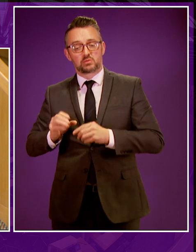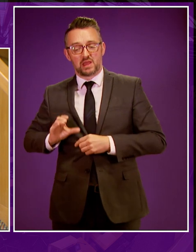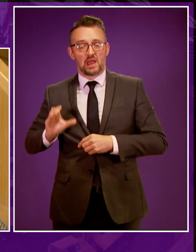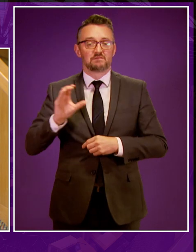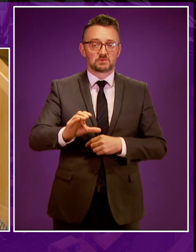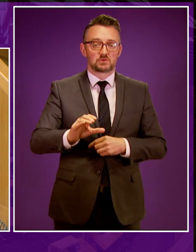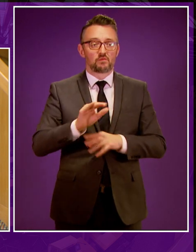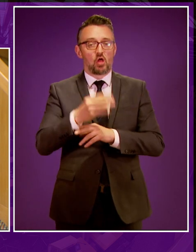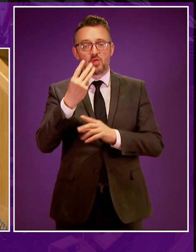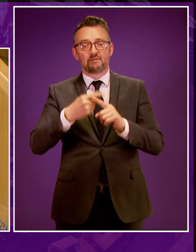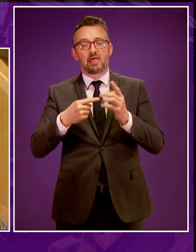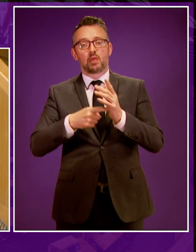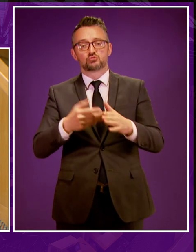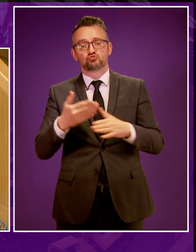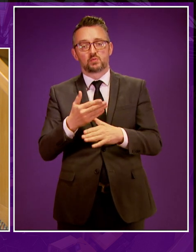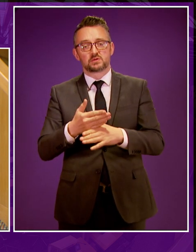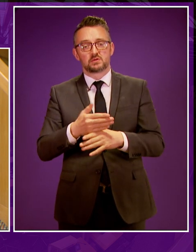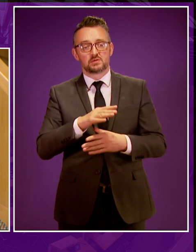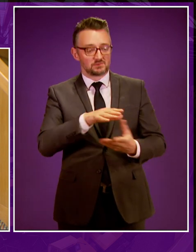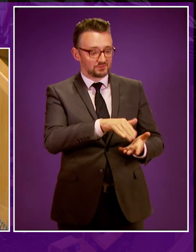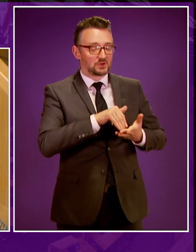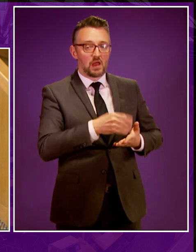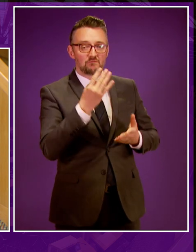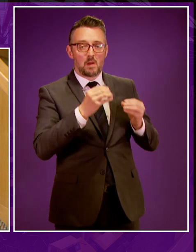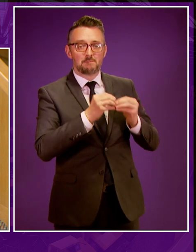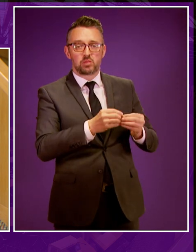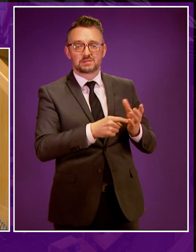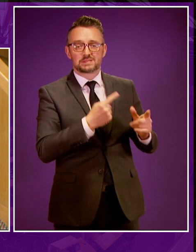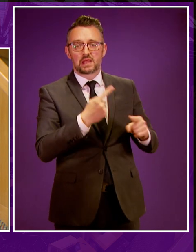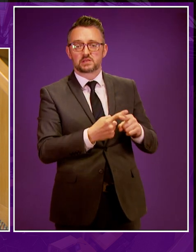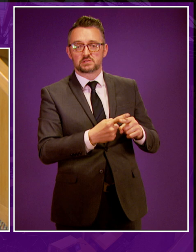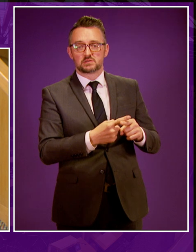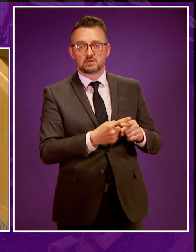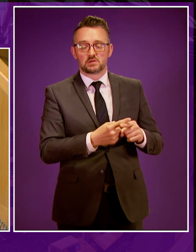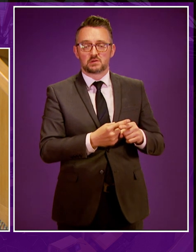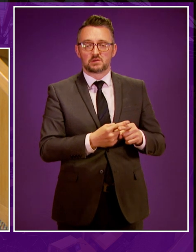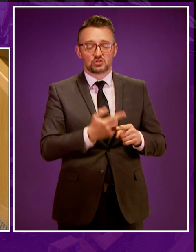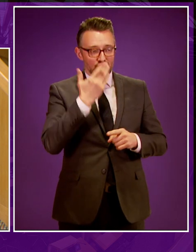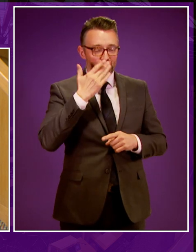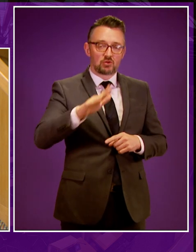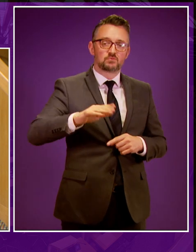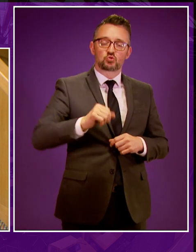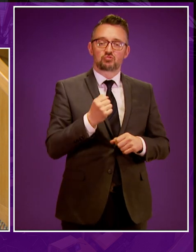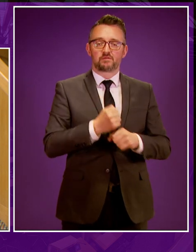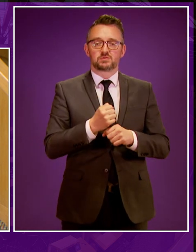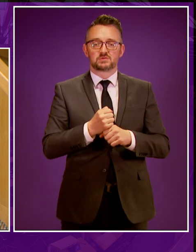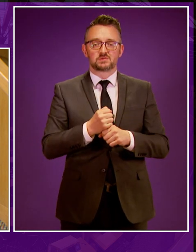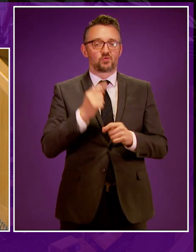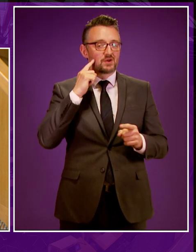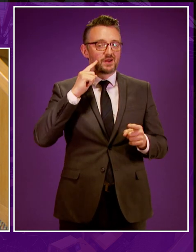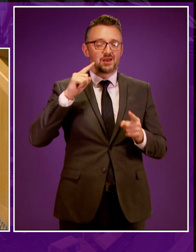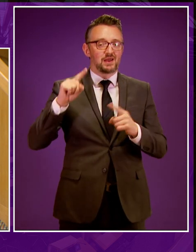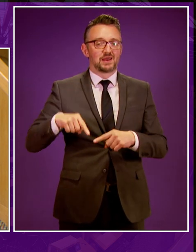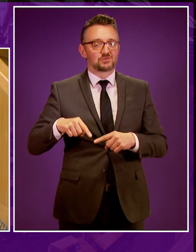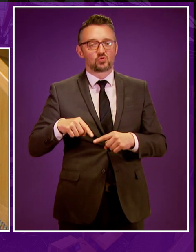3,000 jobs and generated nearly 4 billion in tax revenues. So, shame on the Scottish Government for turning down a